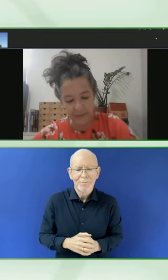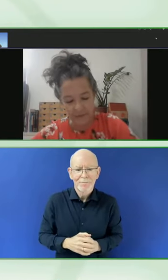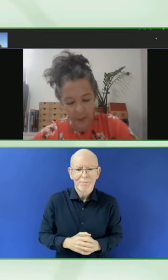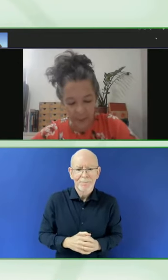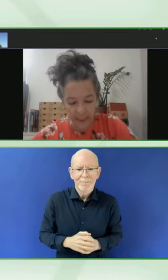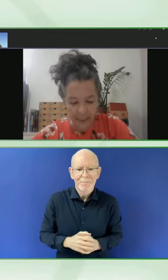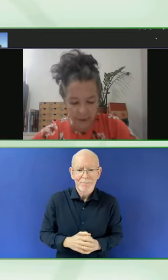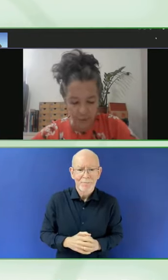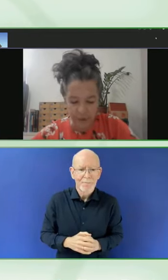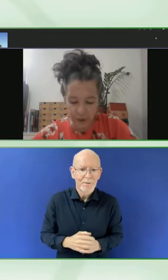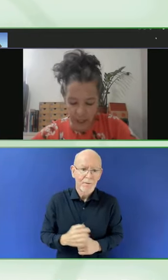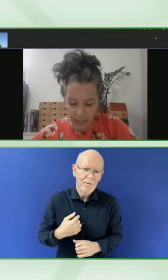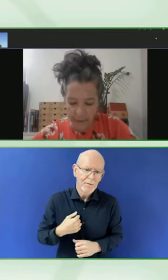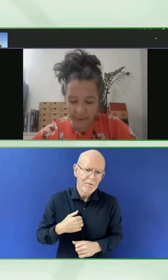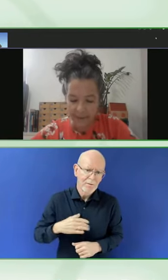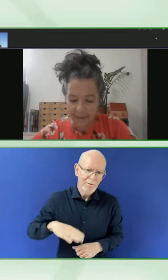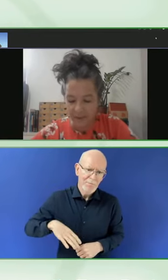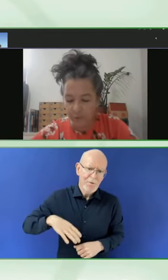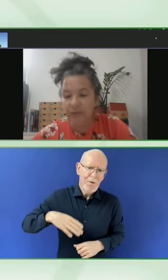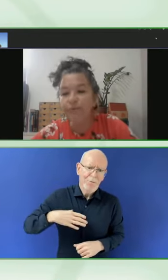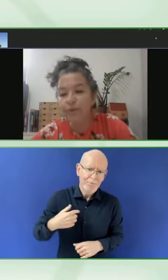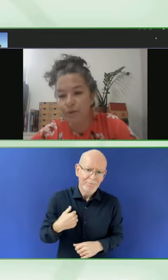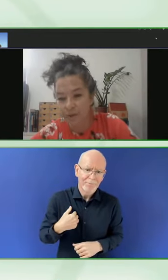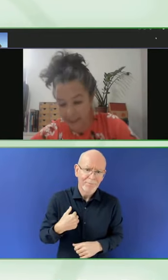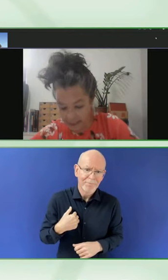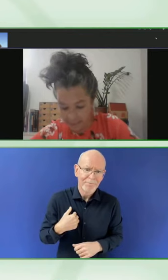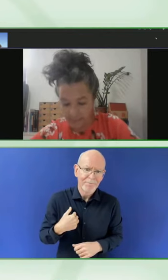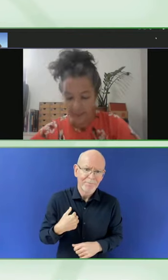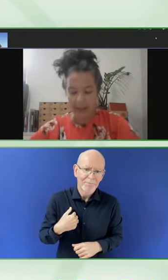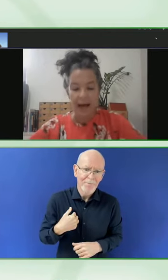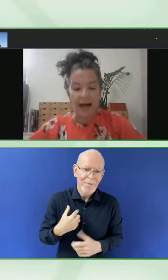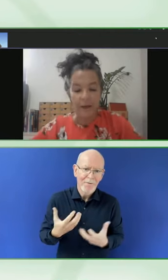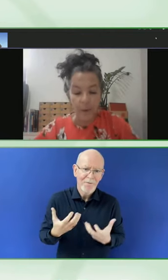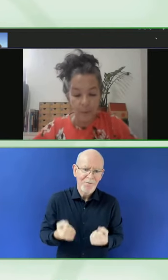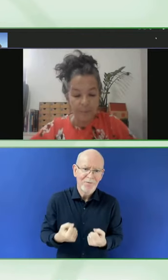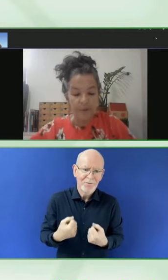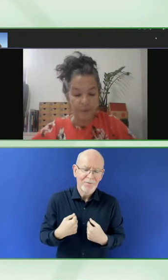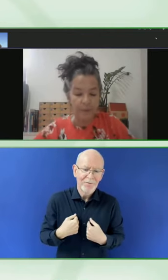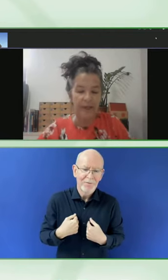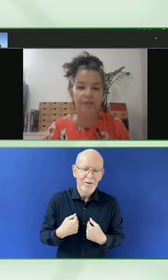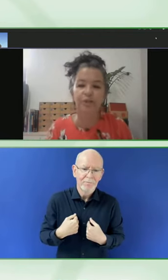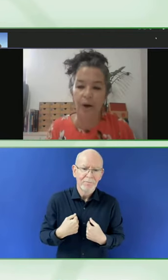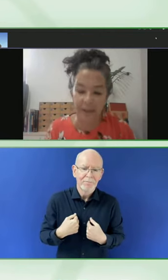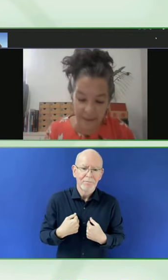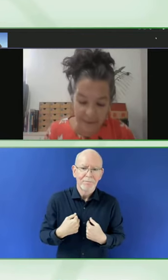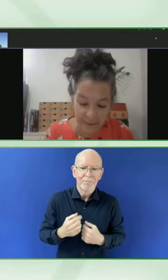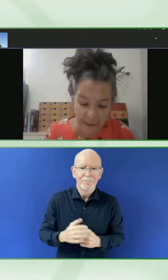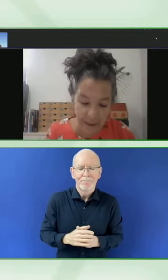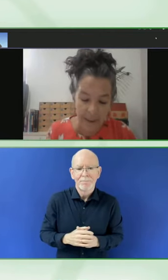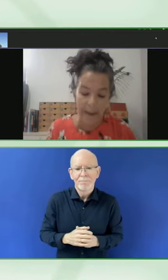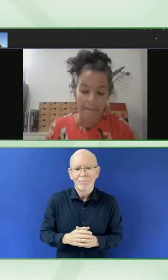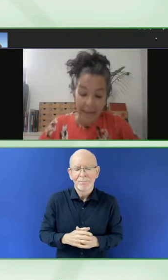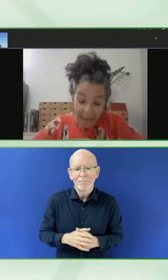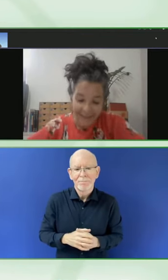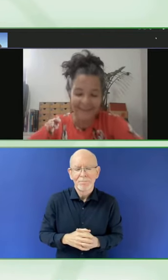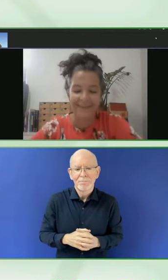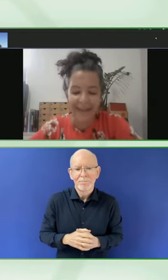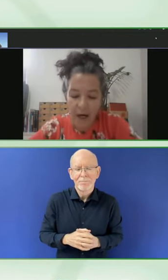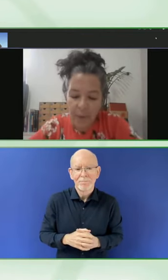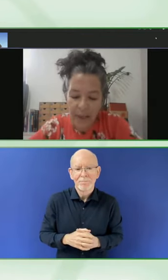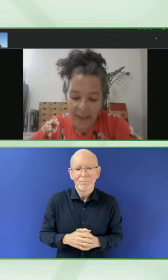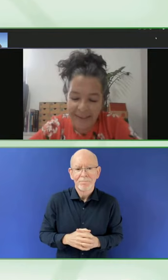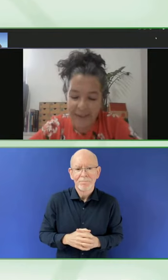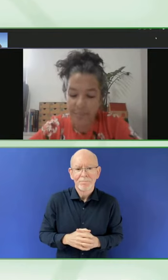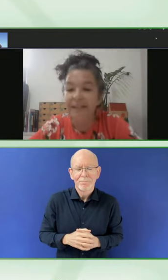and very glad to be sharing this with you today. I hope you enjoy it. May